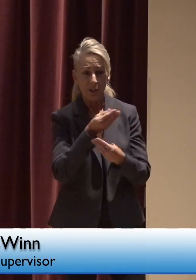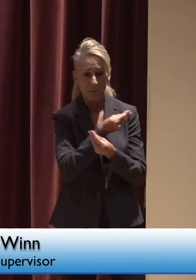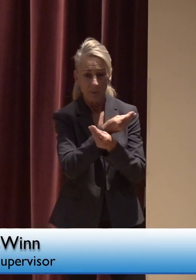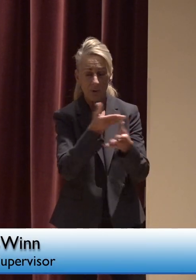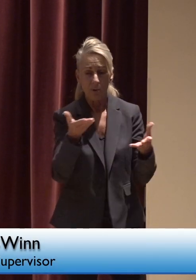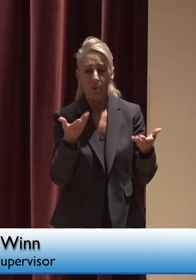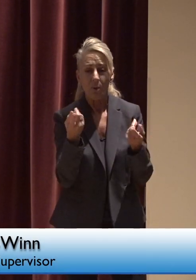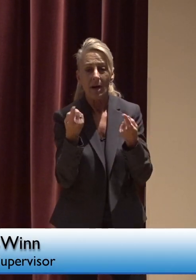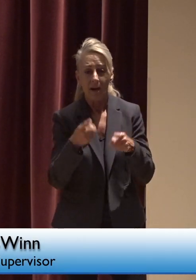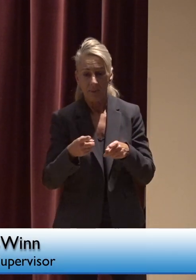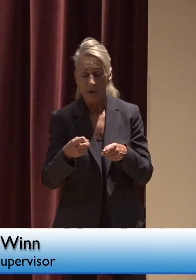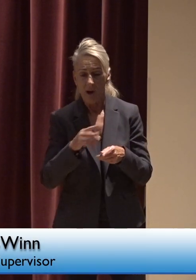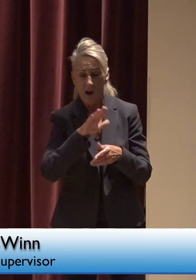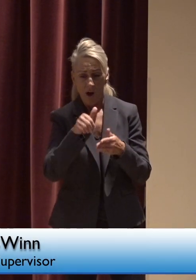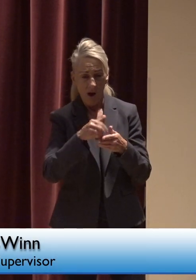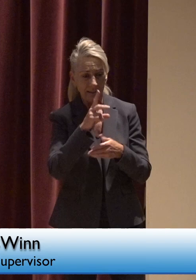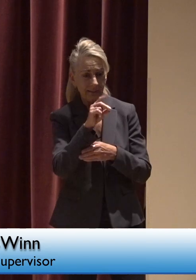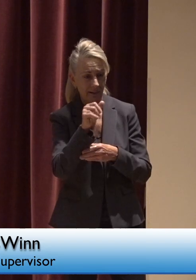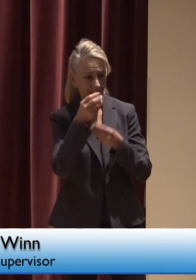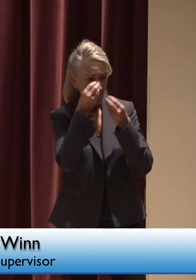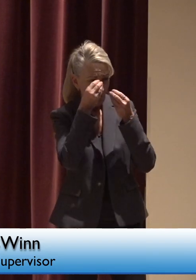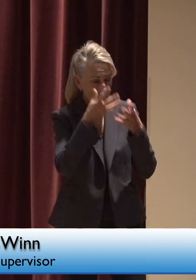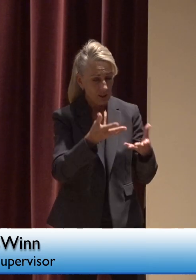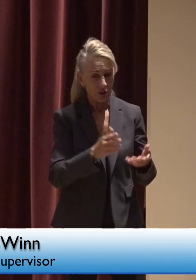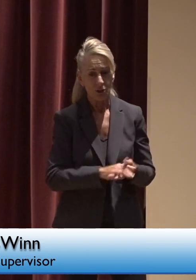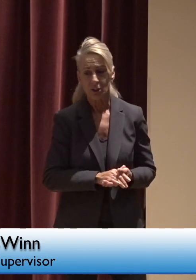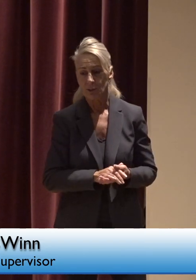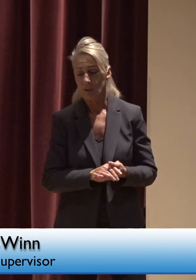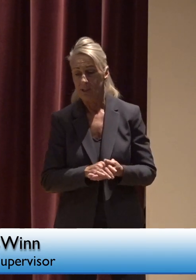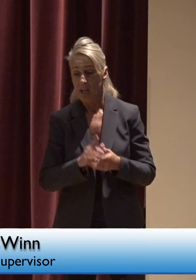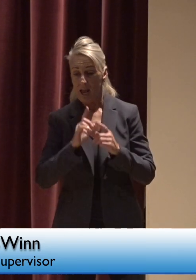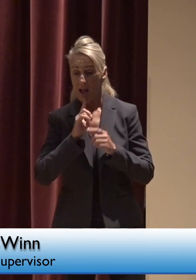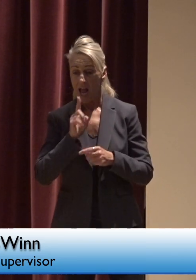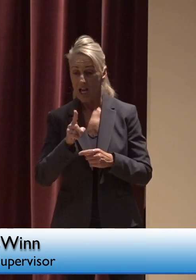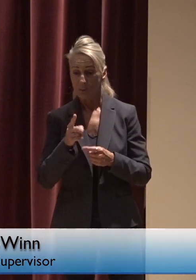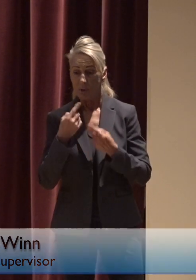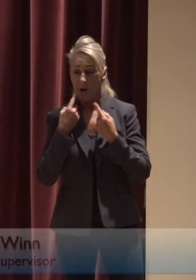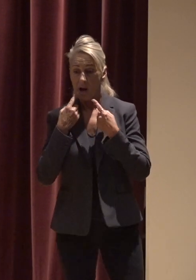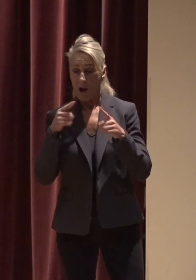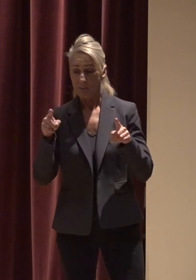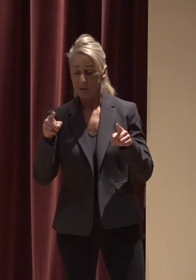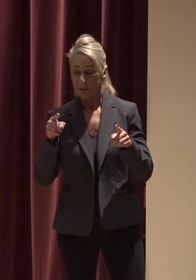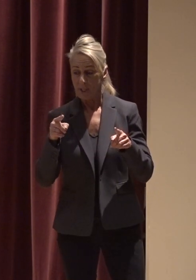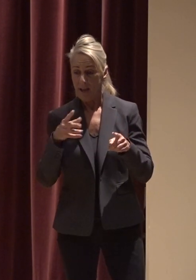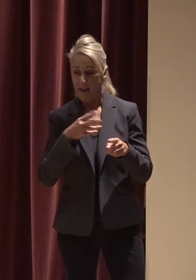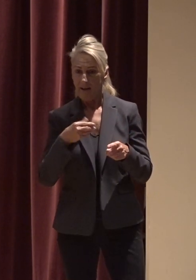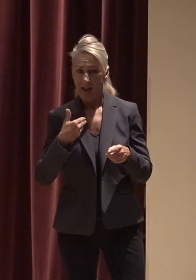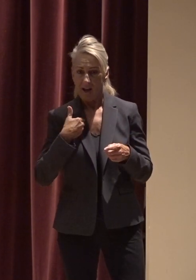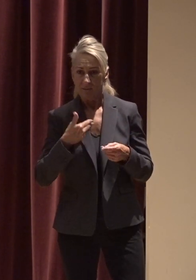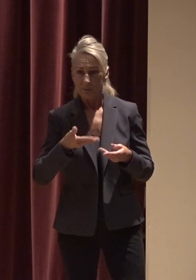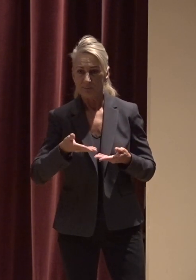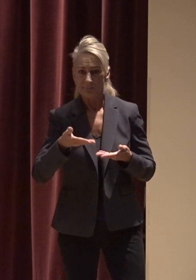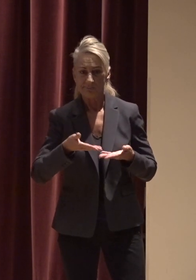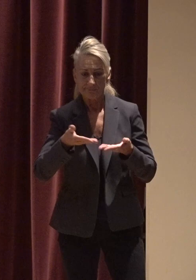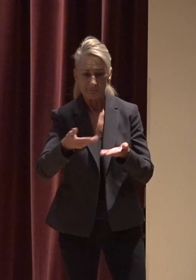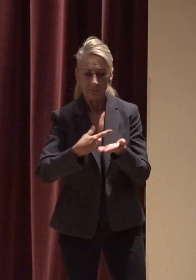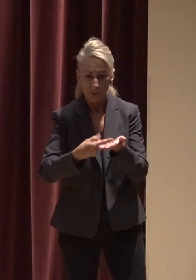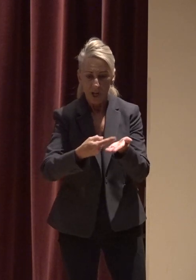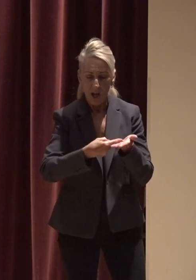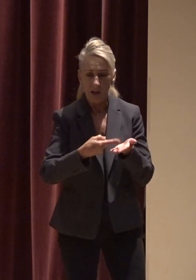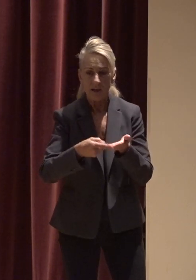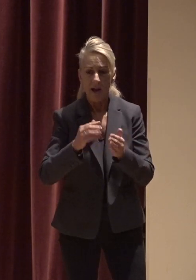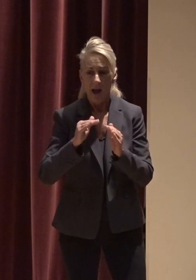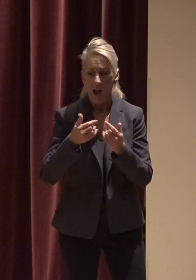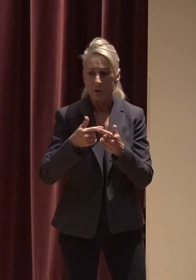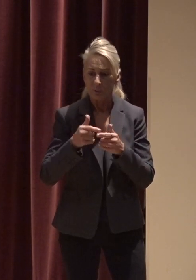all the data information action and accomplishments of our section and to have an open dialogue for how best to manage this